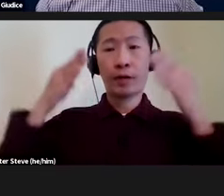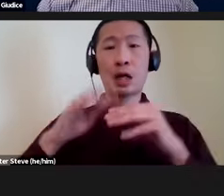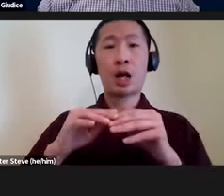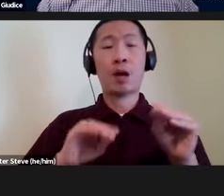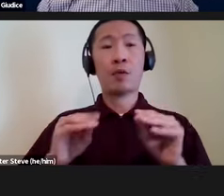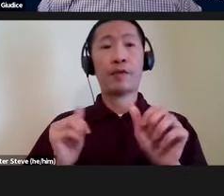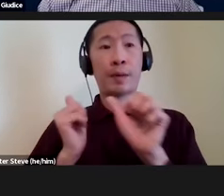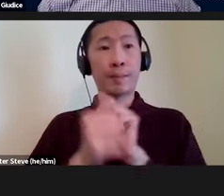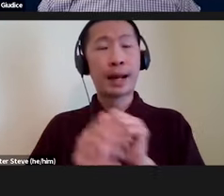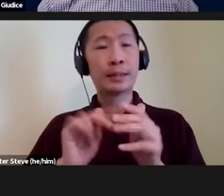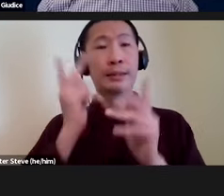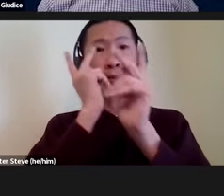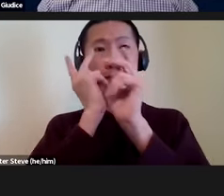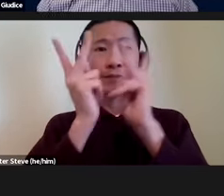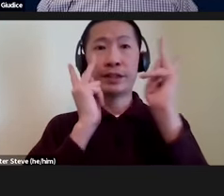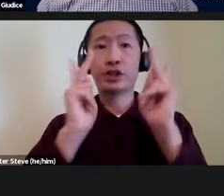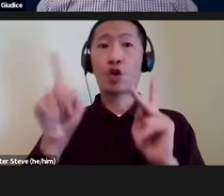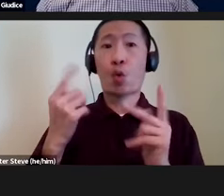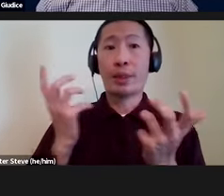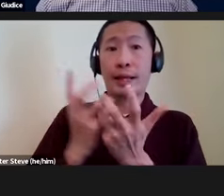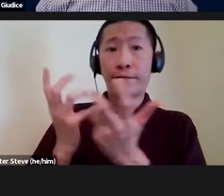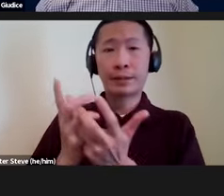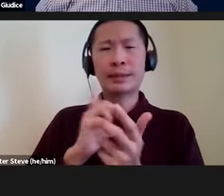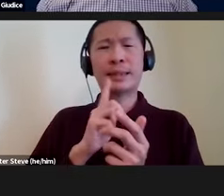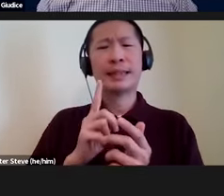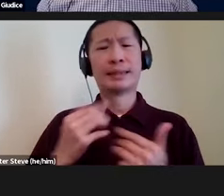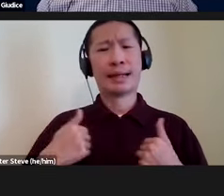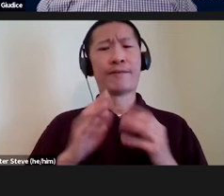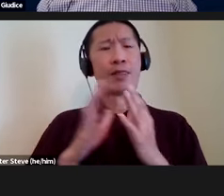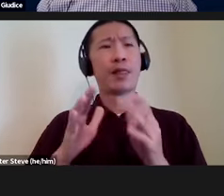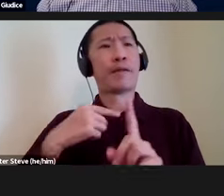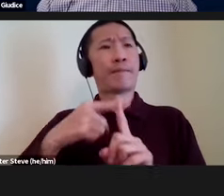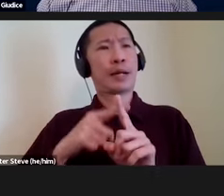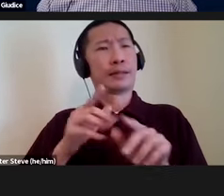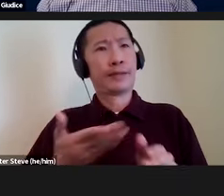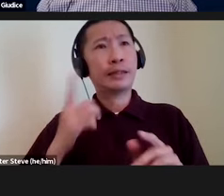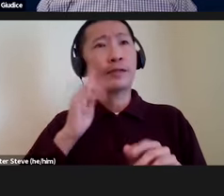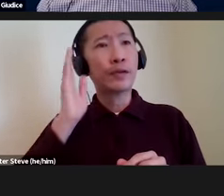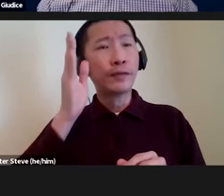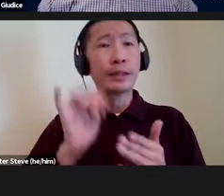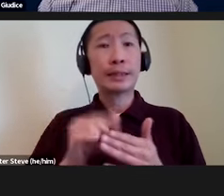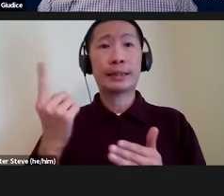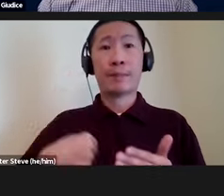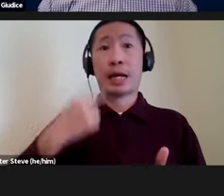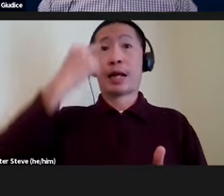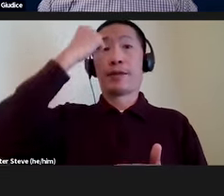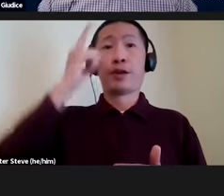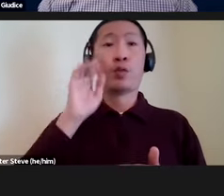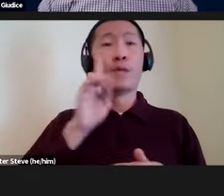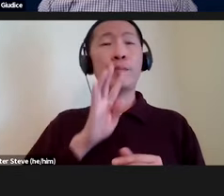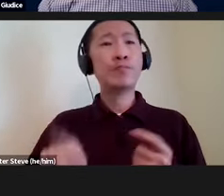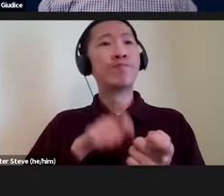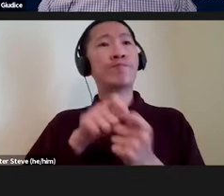beyond the kind of vision-only interfaces, I think, is hugely promising for visualizations of the future. This is something that I think is going to be